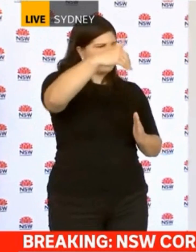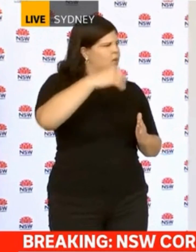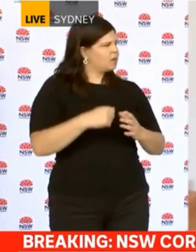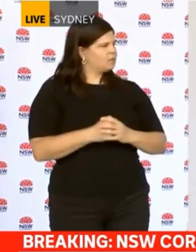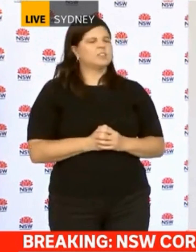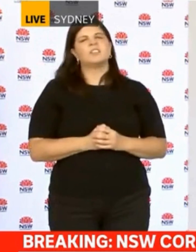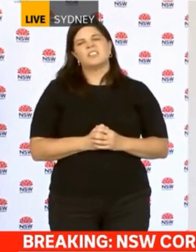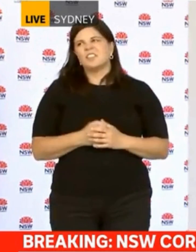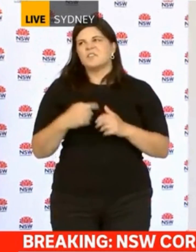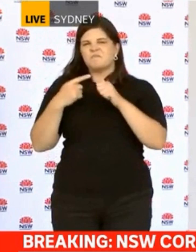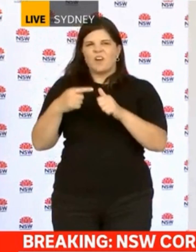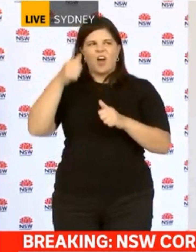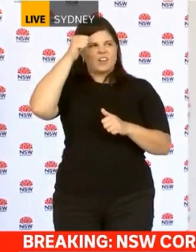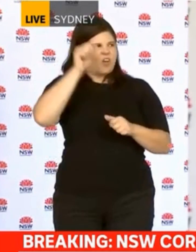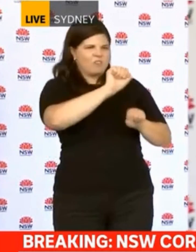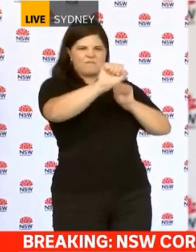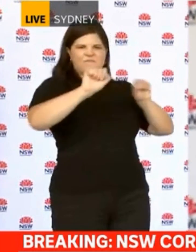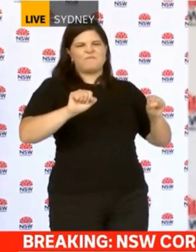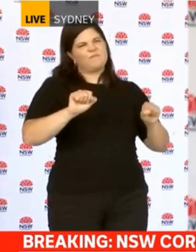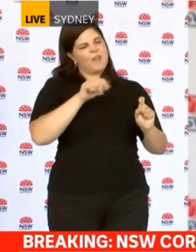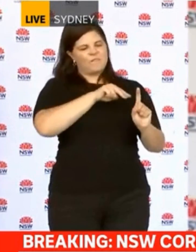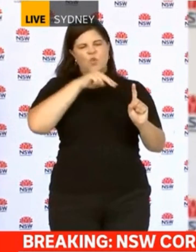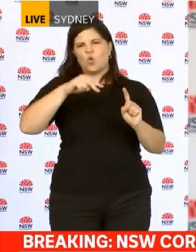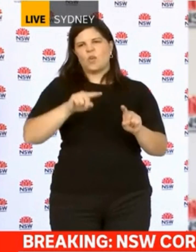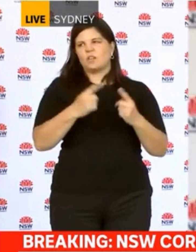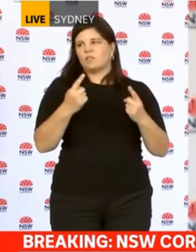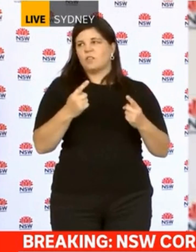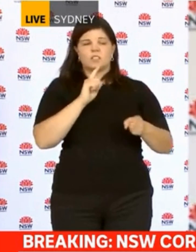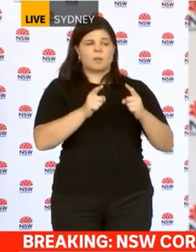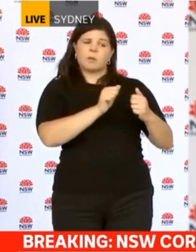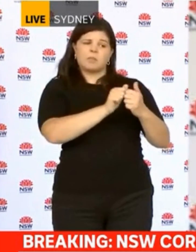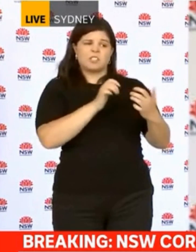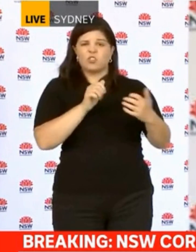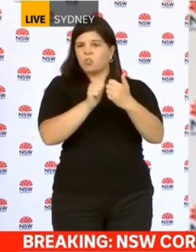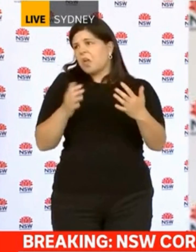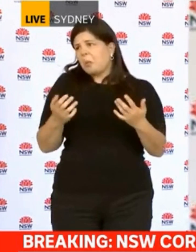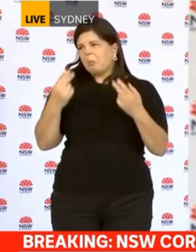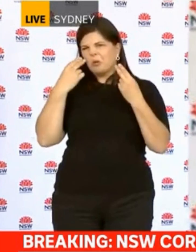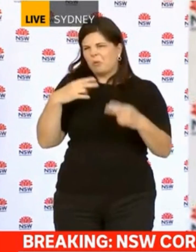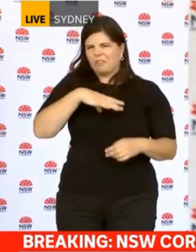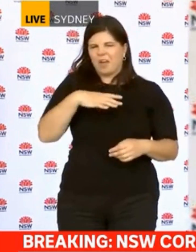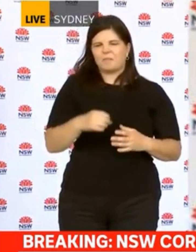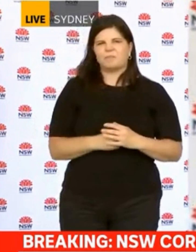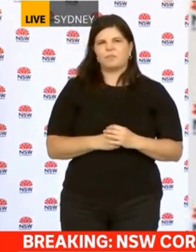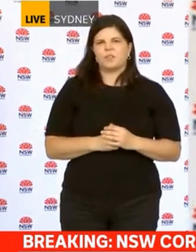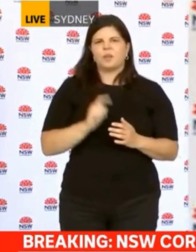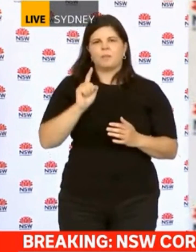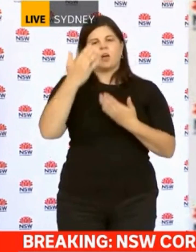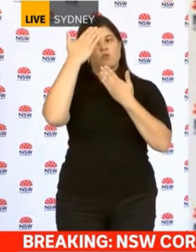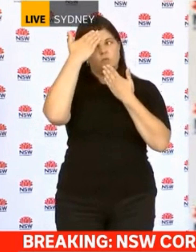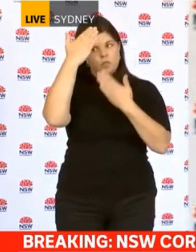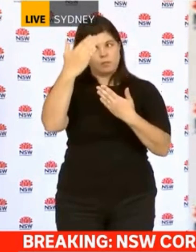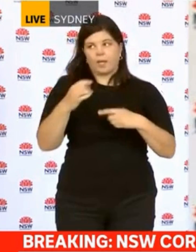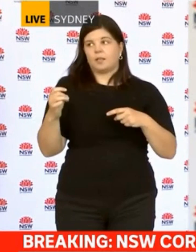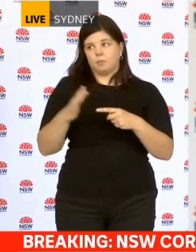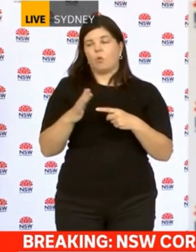doubt each state premier has their views of the world. We don't all agree on everything, which is fine. But I think respect goes